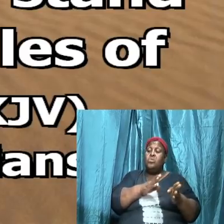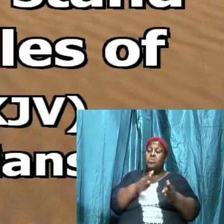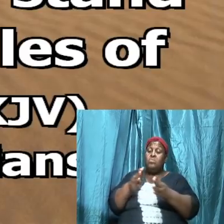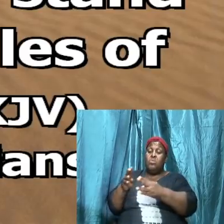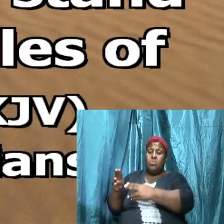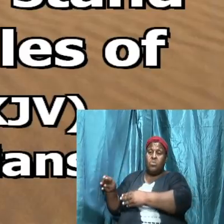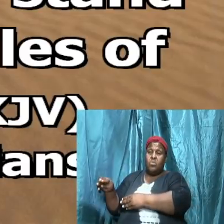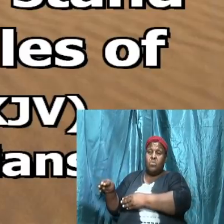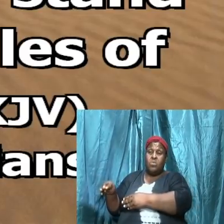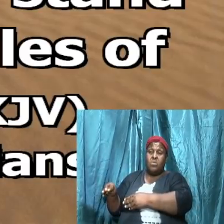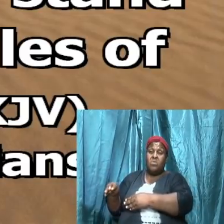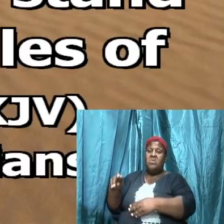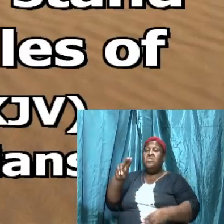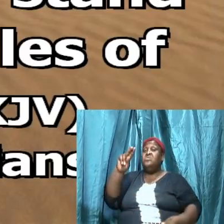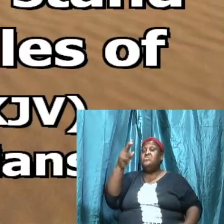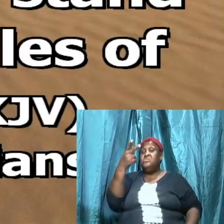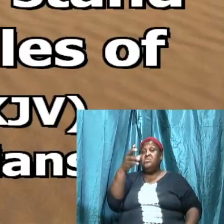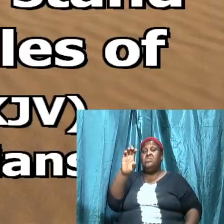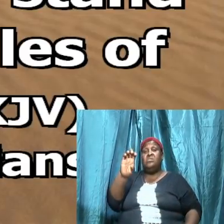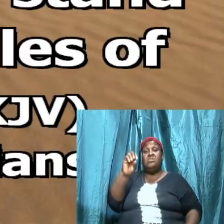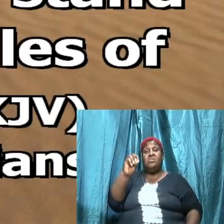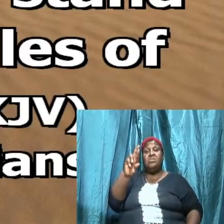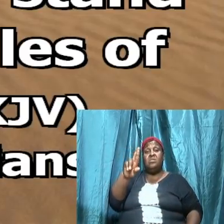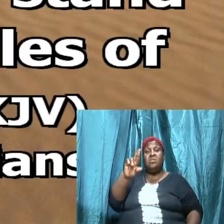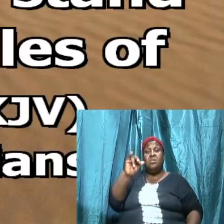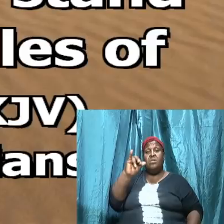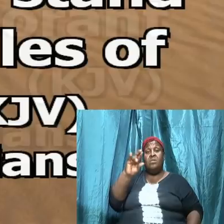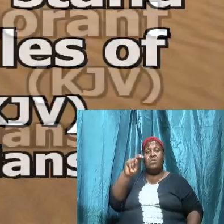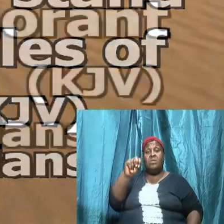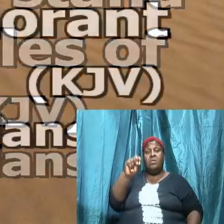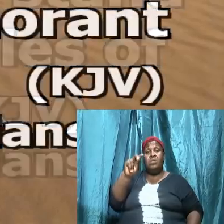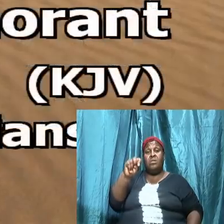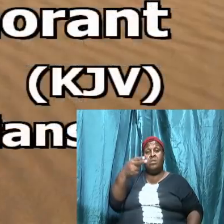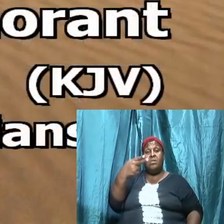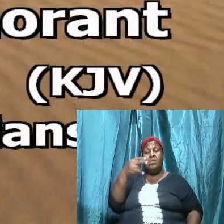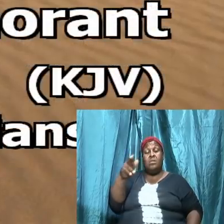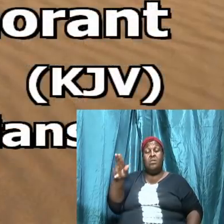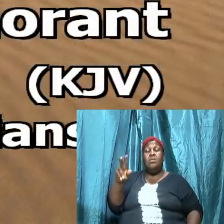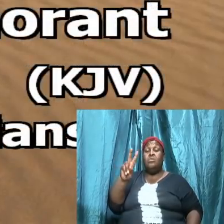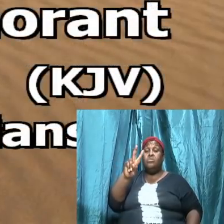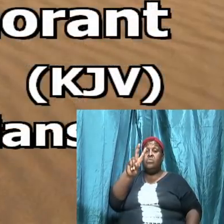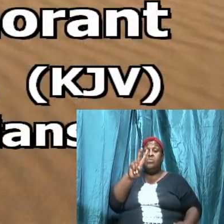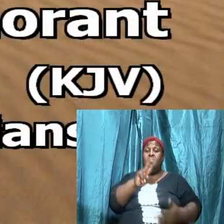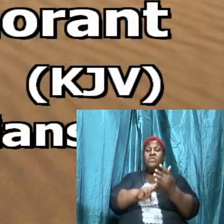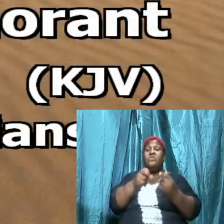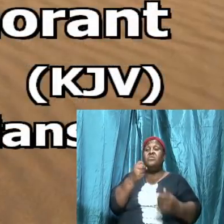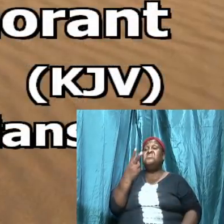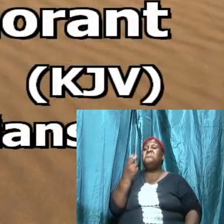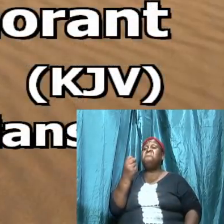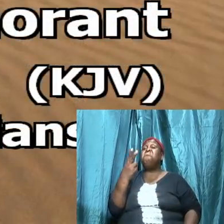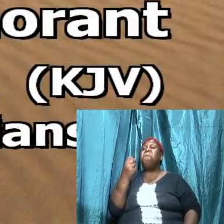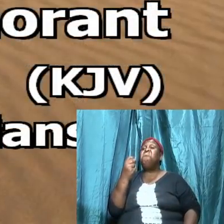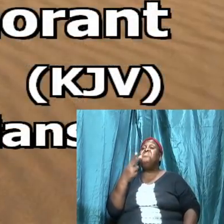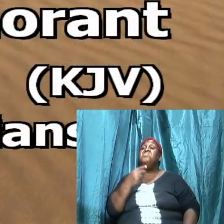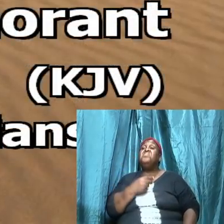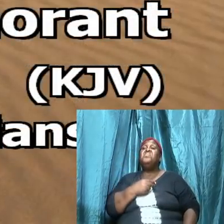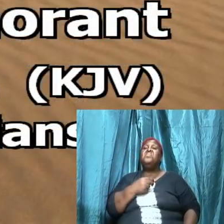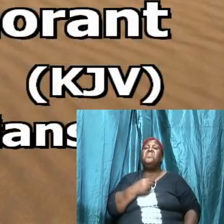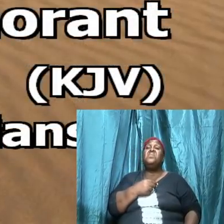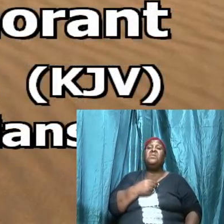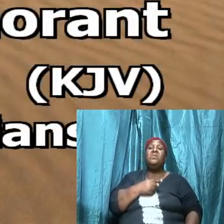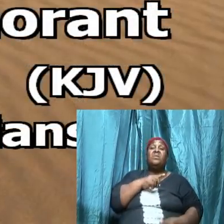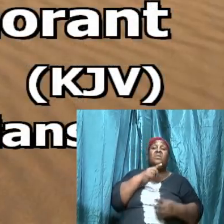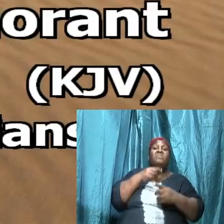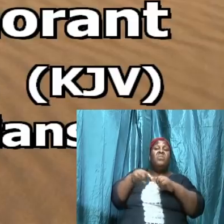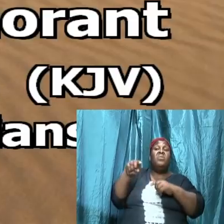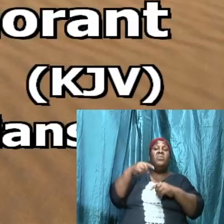2nd Corinthians 2 and verse 11 and that last part of that scripture said for